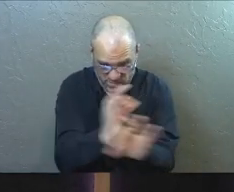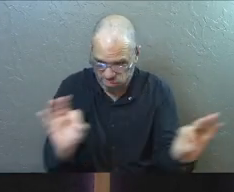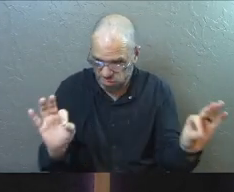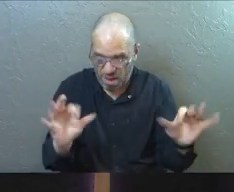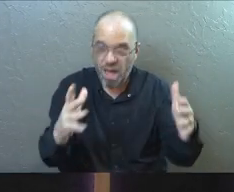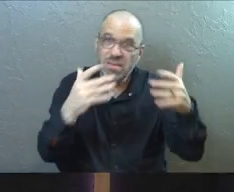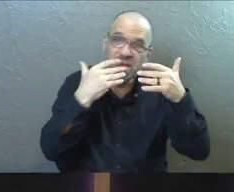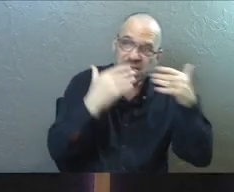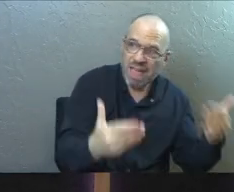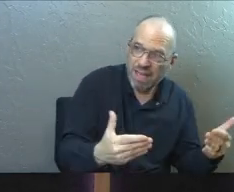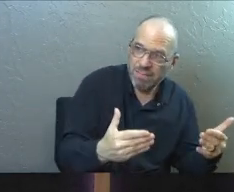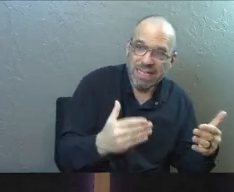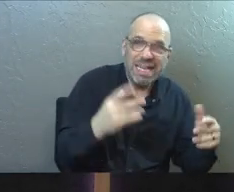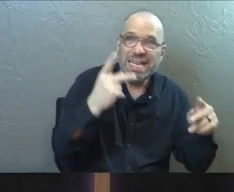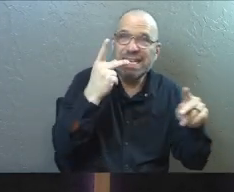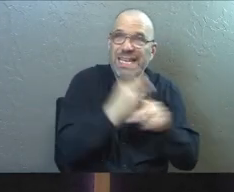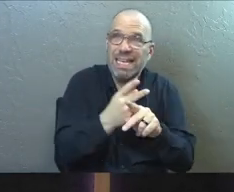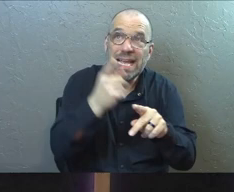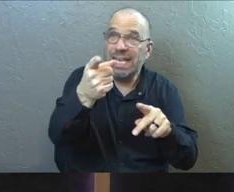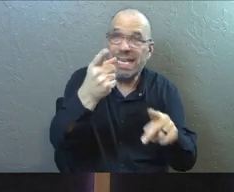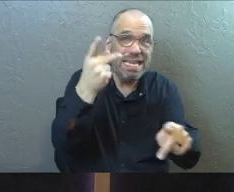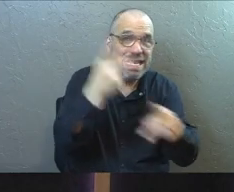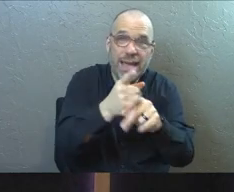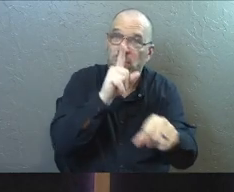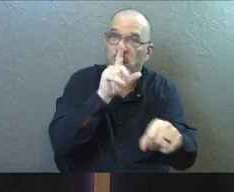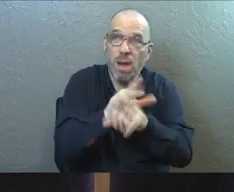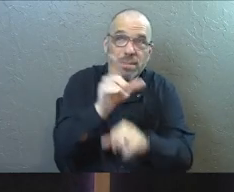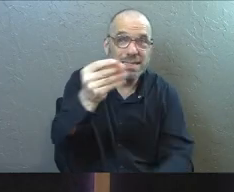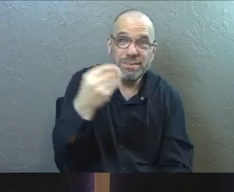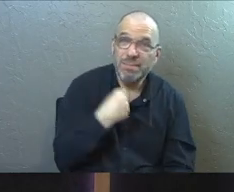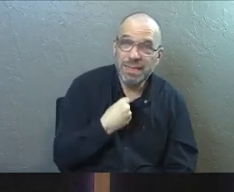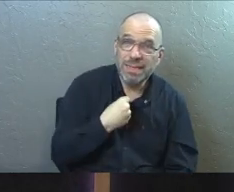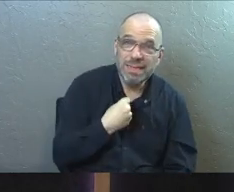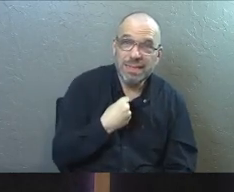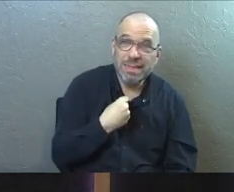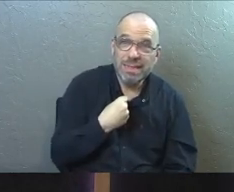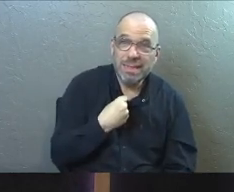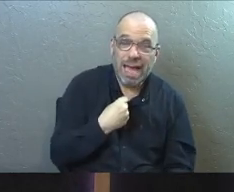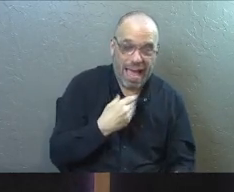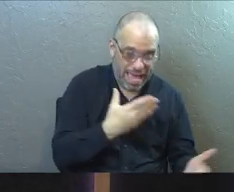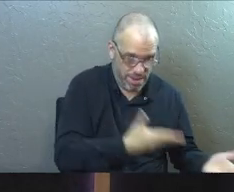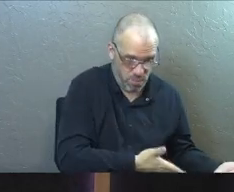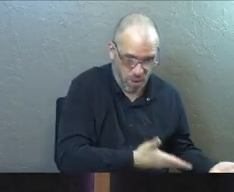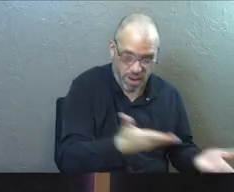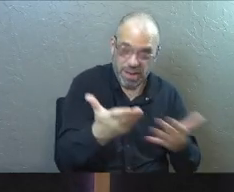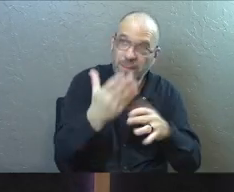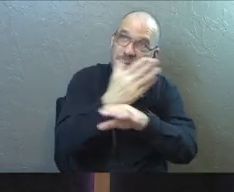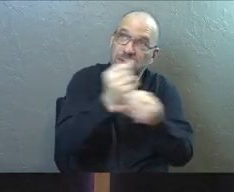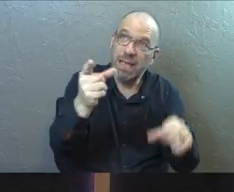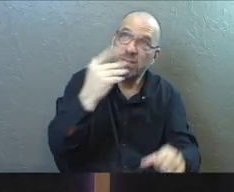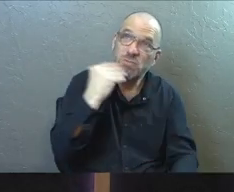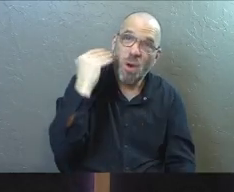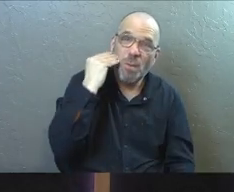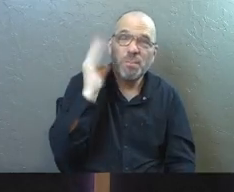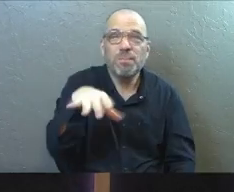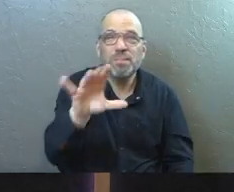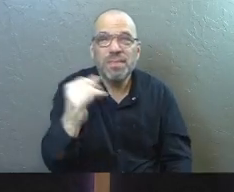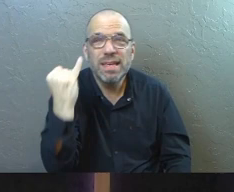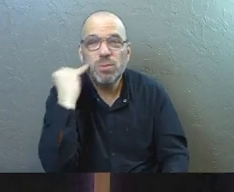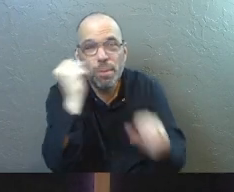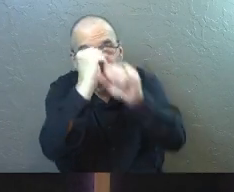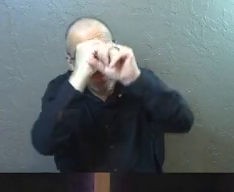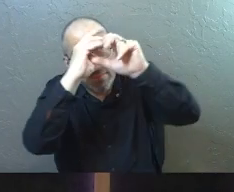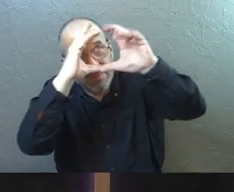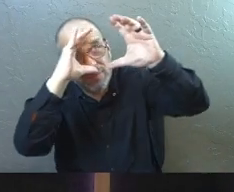thankfulness that he kept every promise he ever made to me and brought me safely to himself. Can you imagine